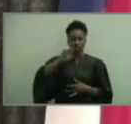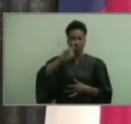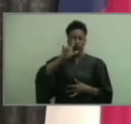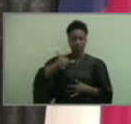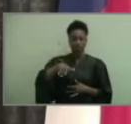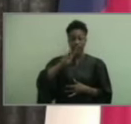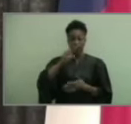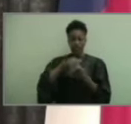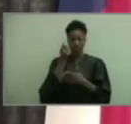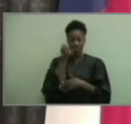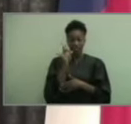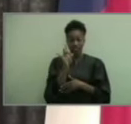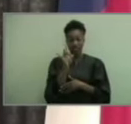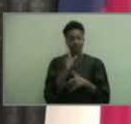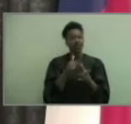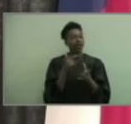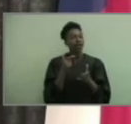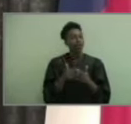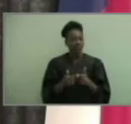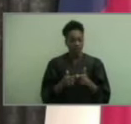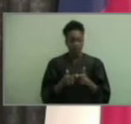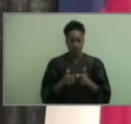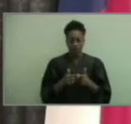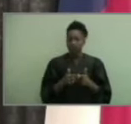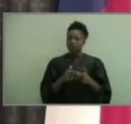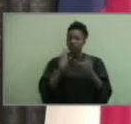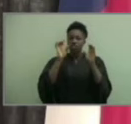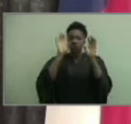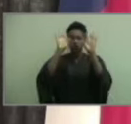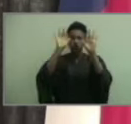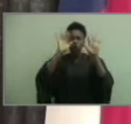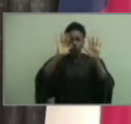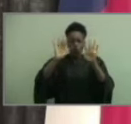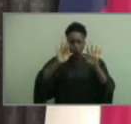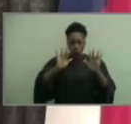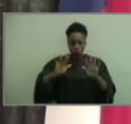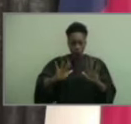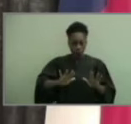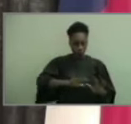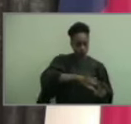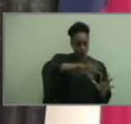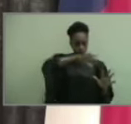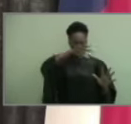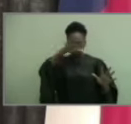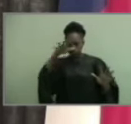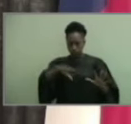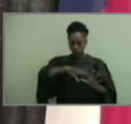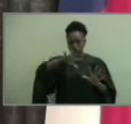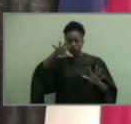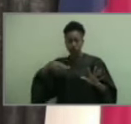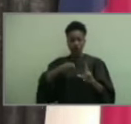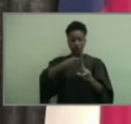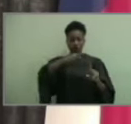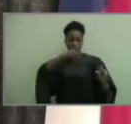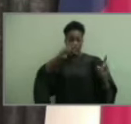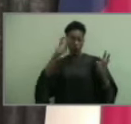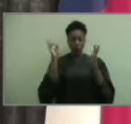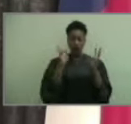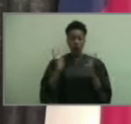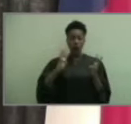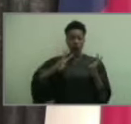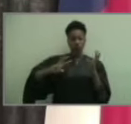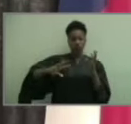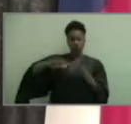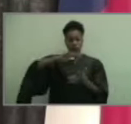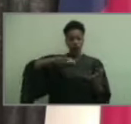then, of course, we had those mounds of snow delivered by Winter Storm Grayson in January of